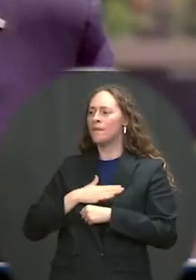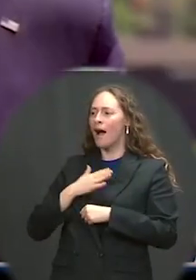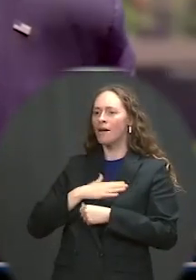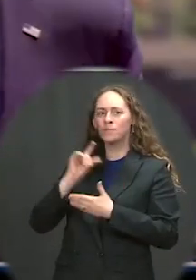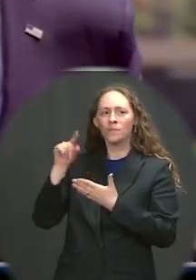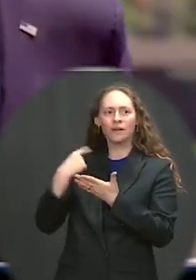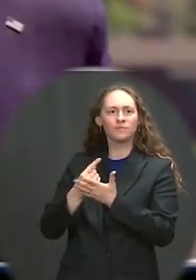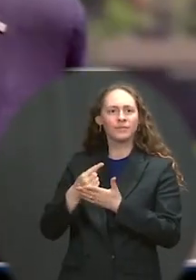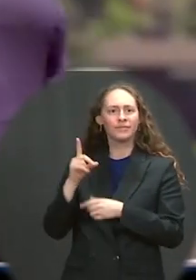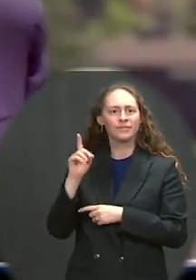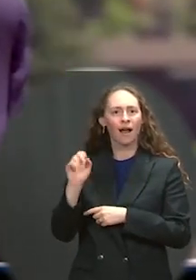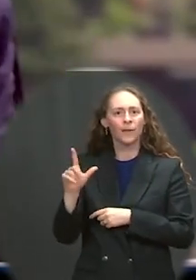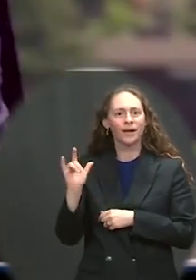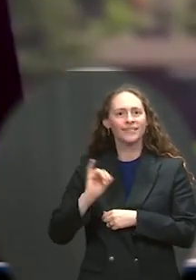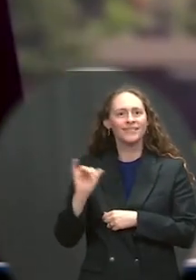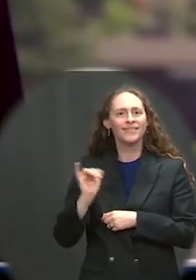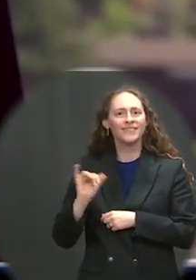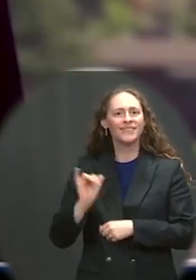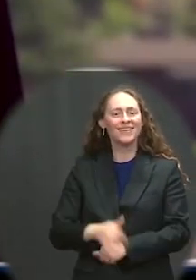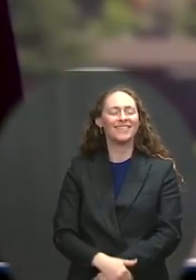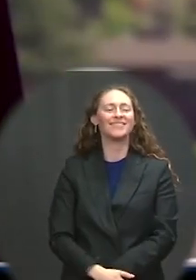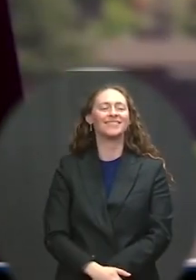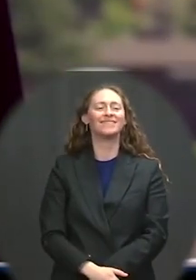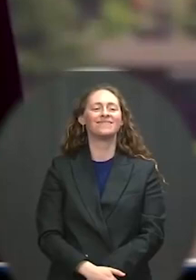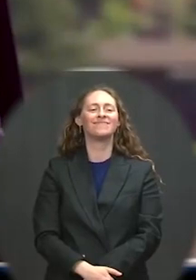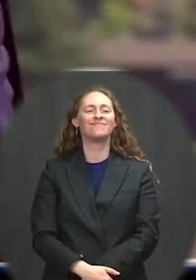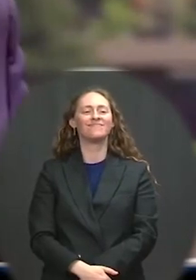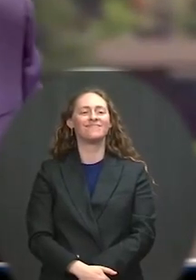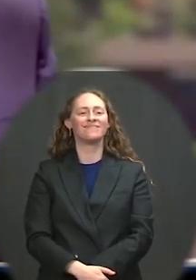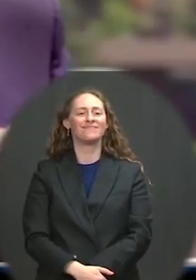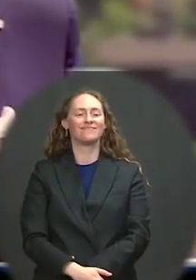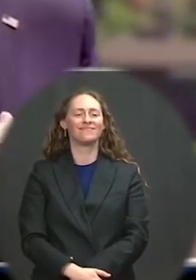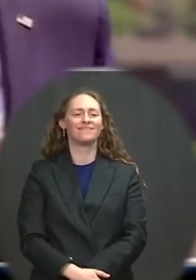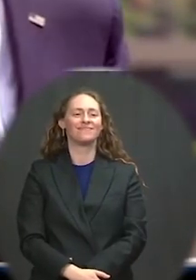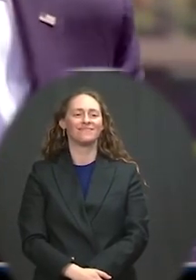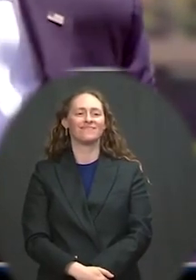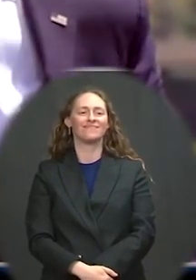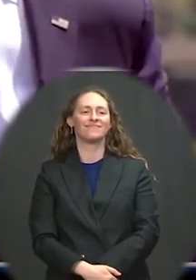Because I need, as we say in my faith, I need it, absolution.